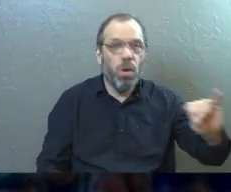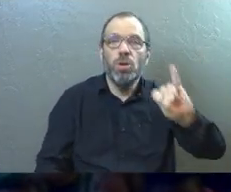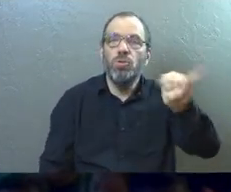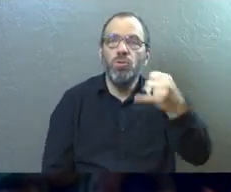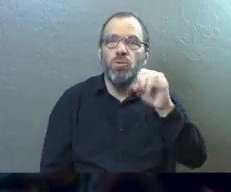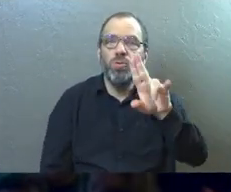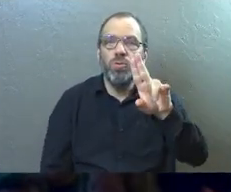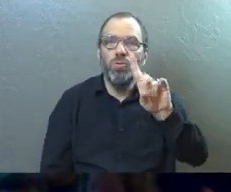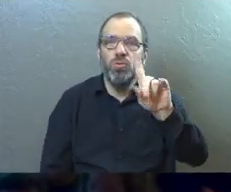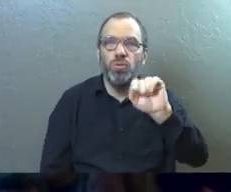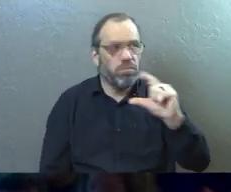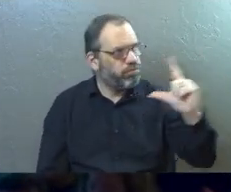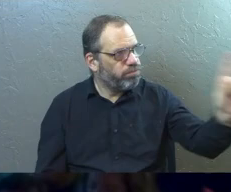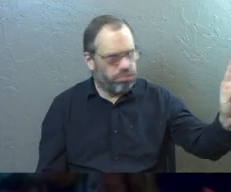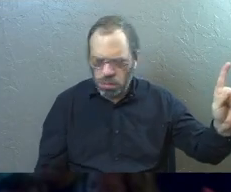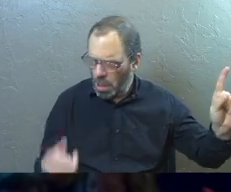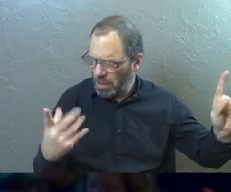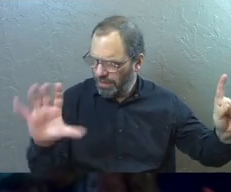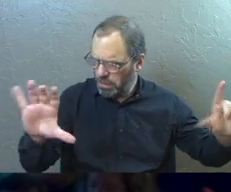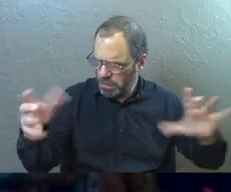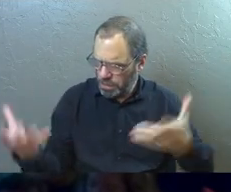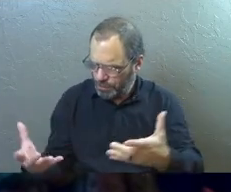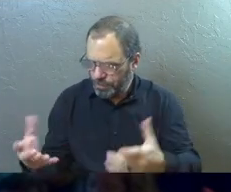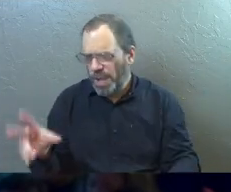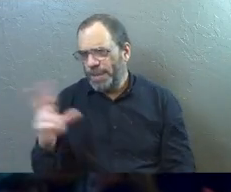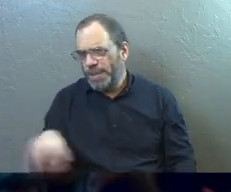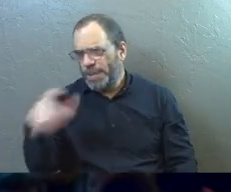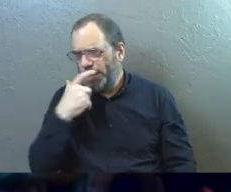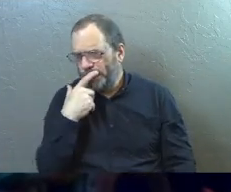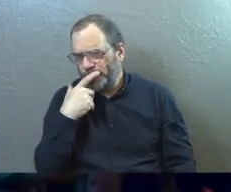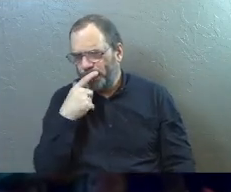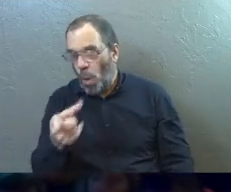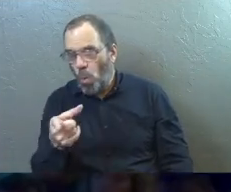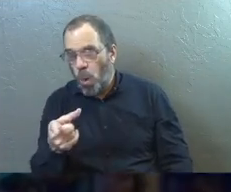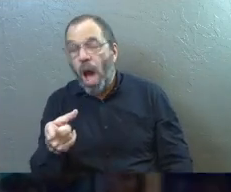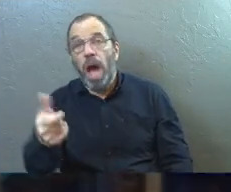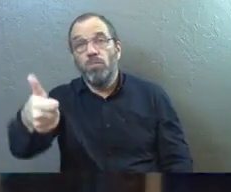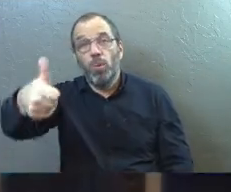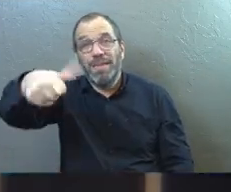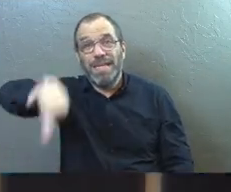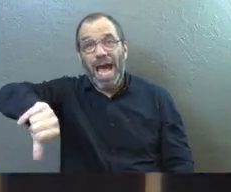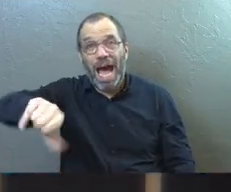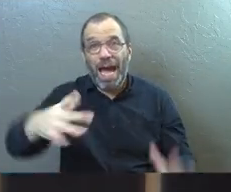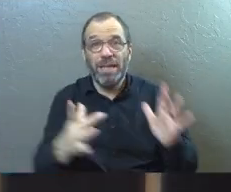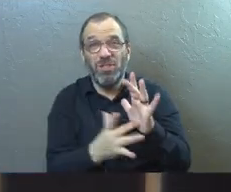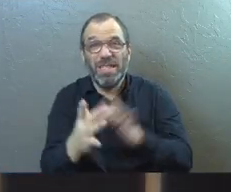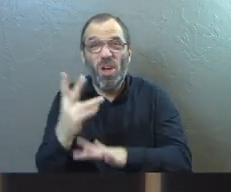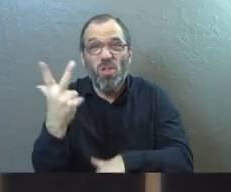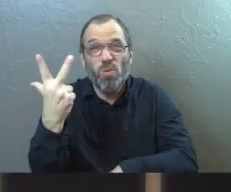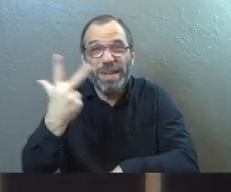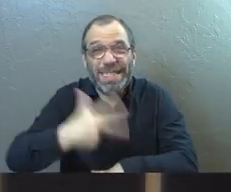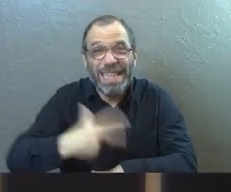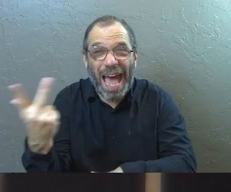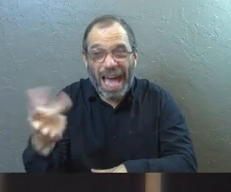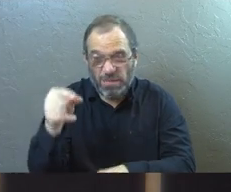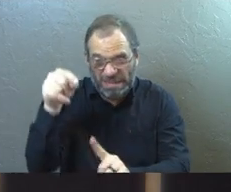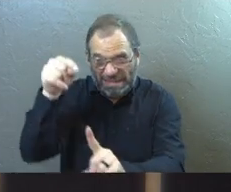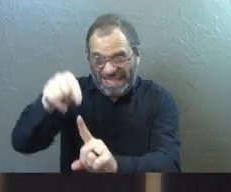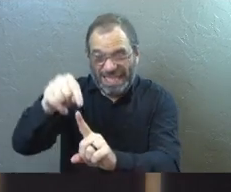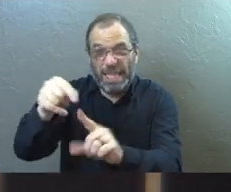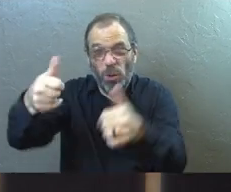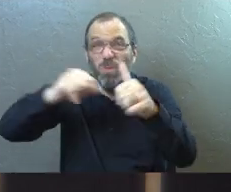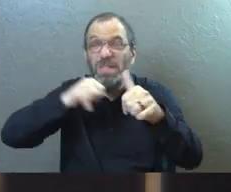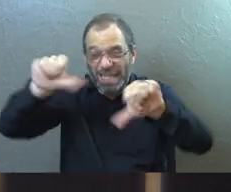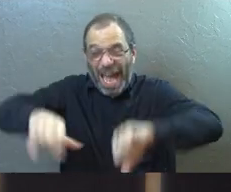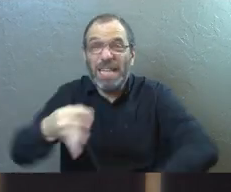to betray him. And the 11 that remain, he's looking at them. One of them is about to deny that they even know him three times in